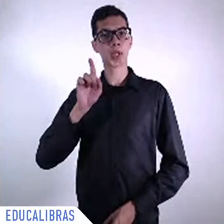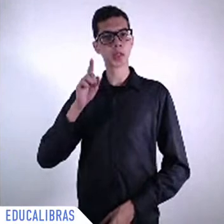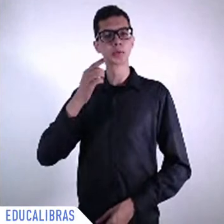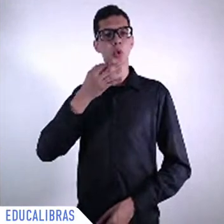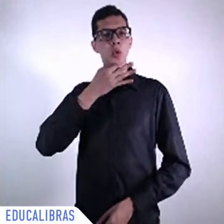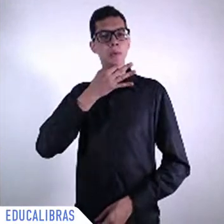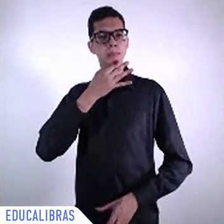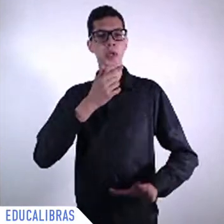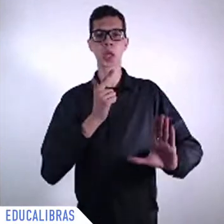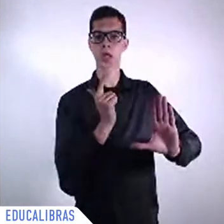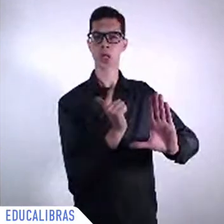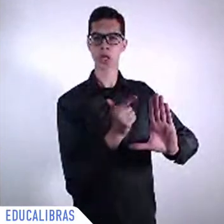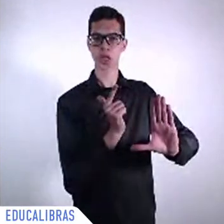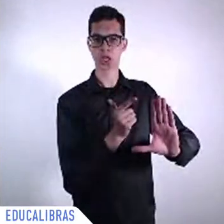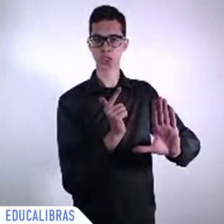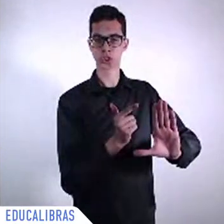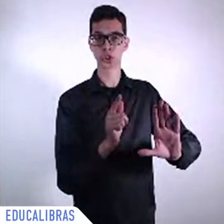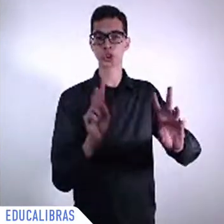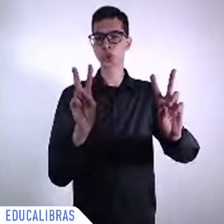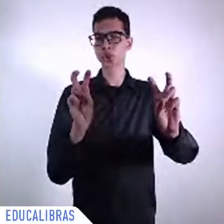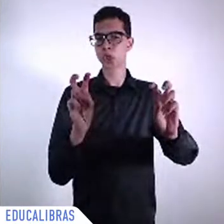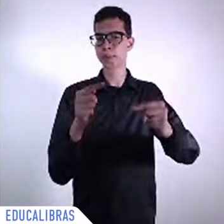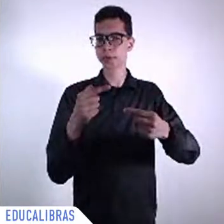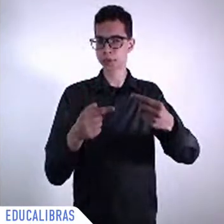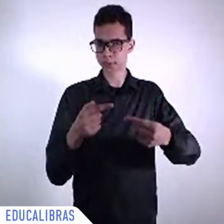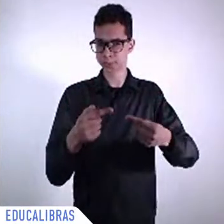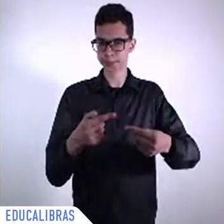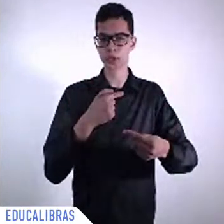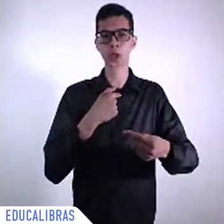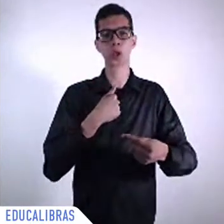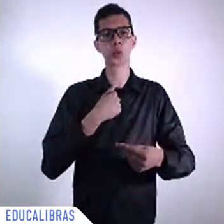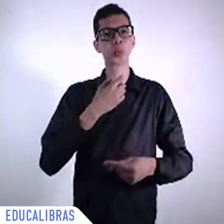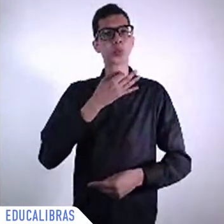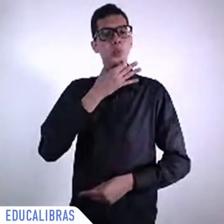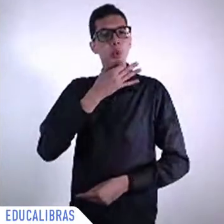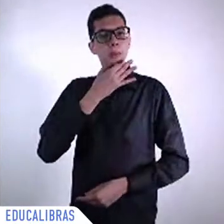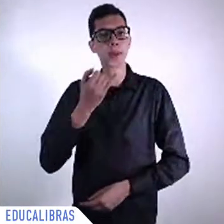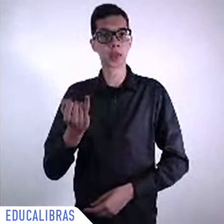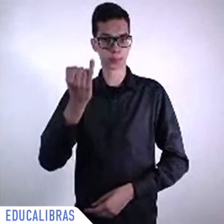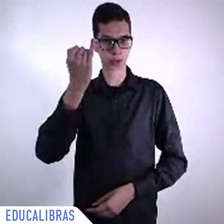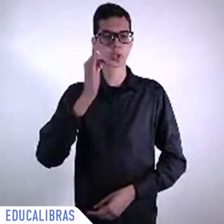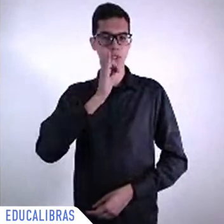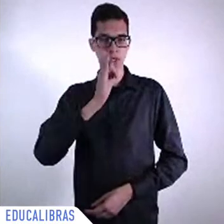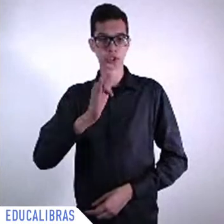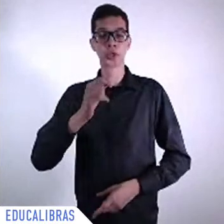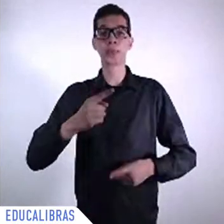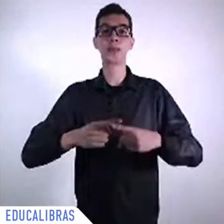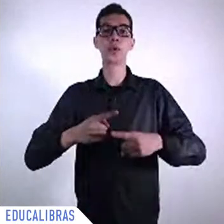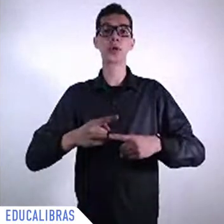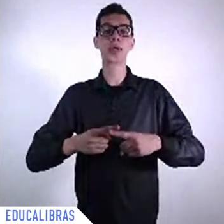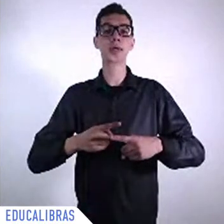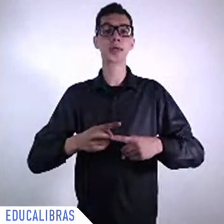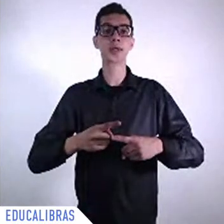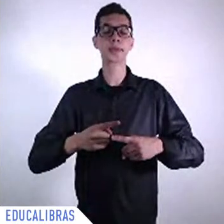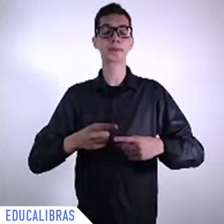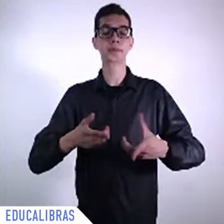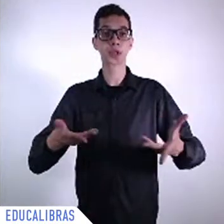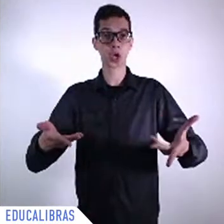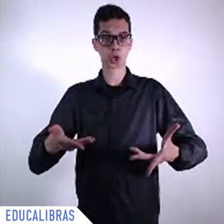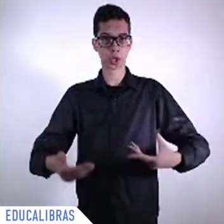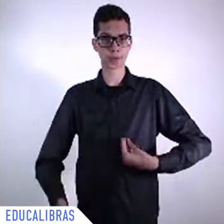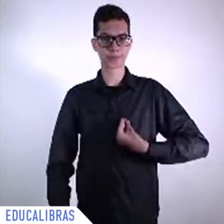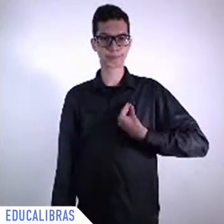also the current approach and that is why it is not by chance and I'm very happy that it was during my tenure